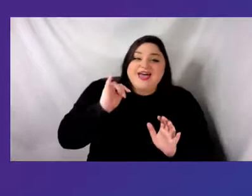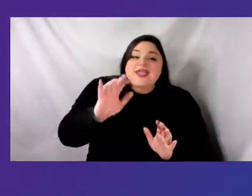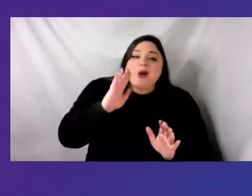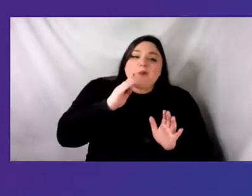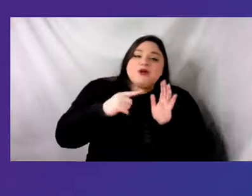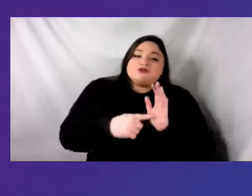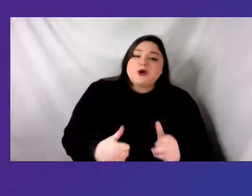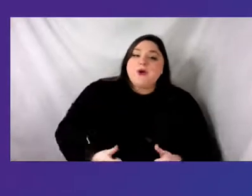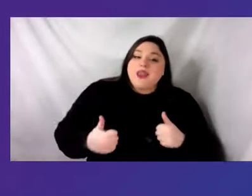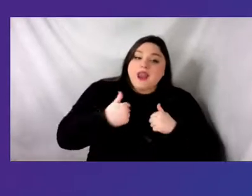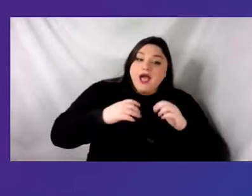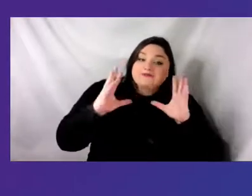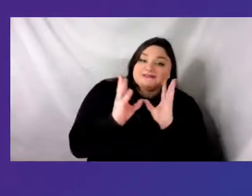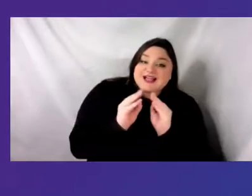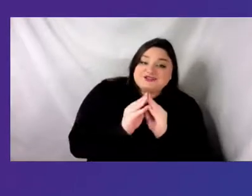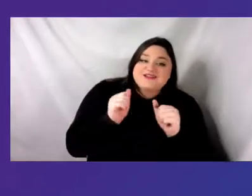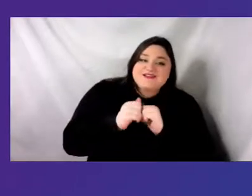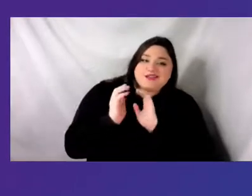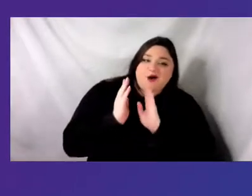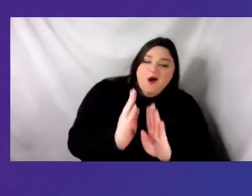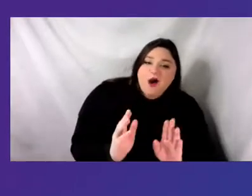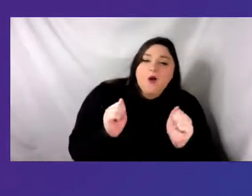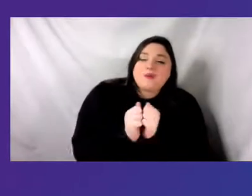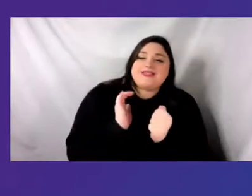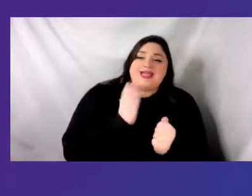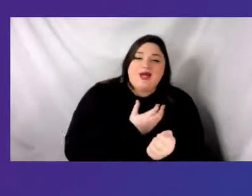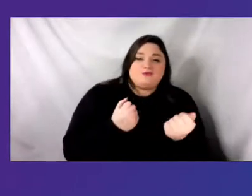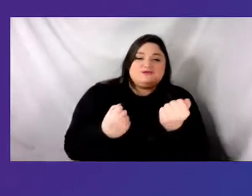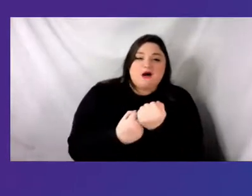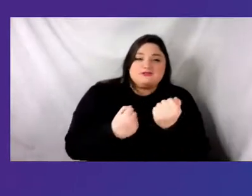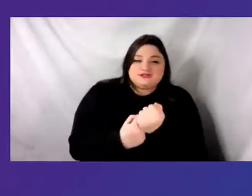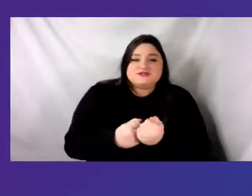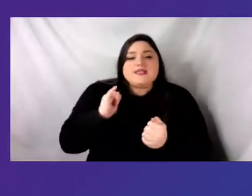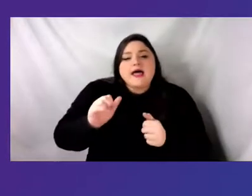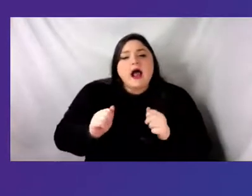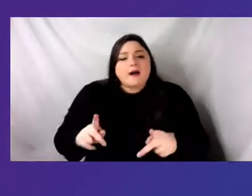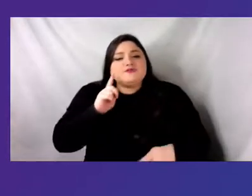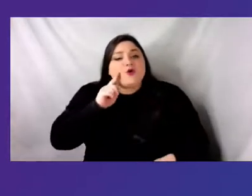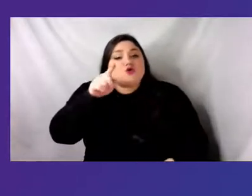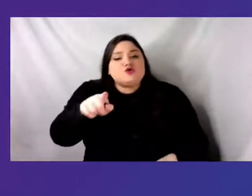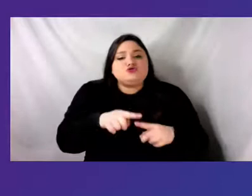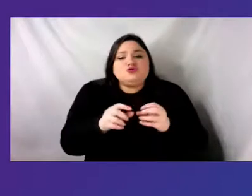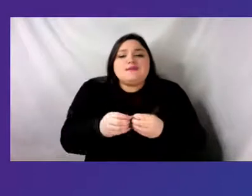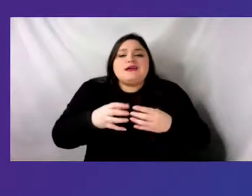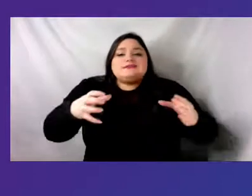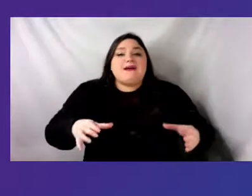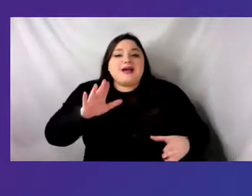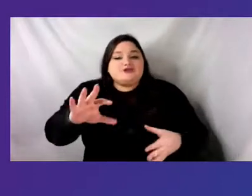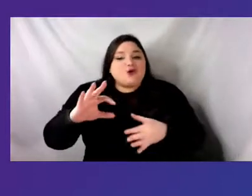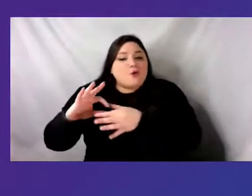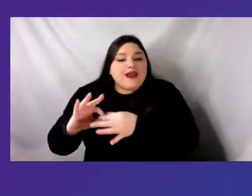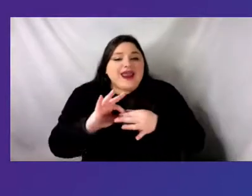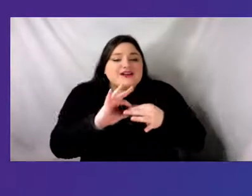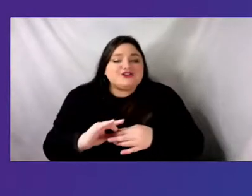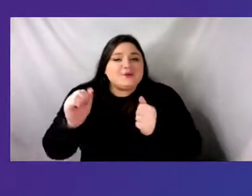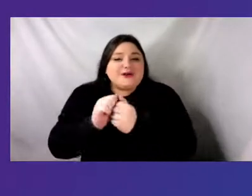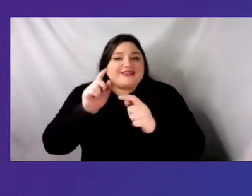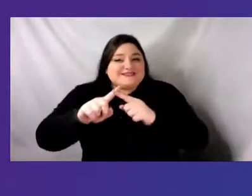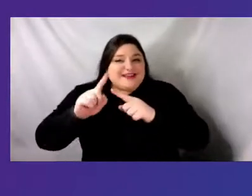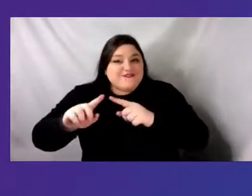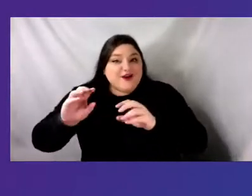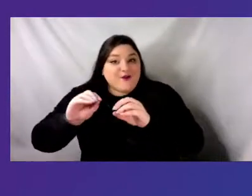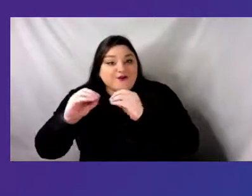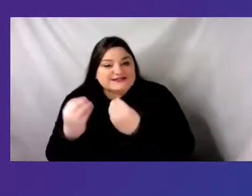with various organizations that serve and operate in the dance field the their booths attend their live informational